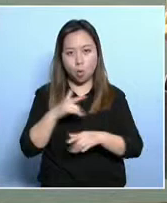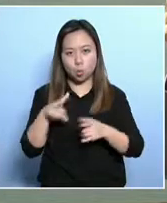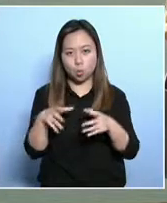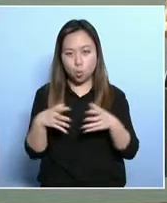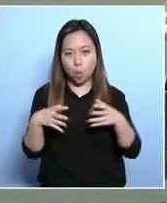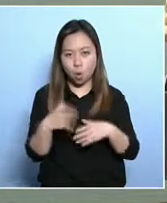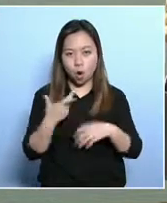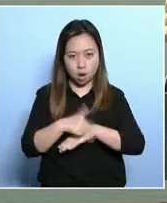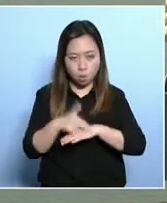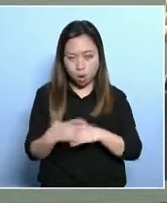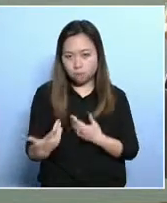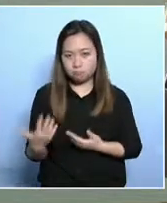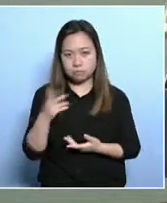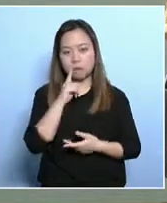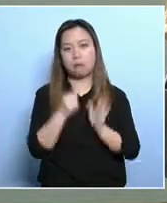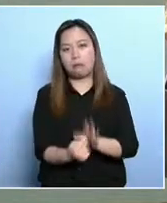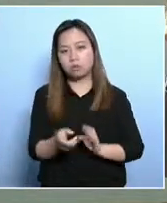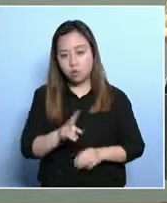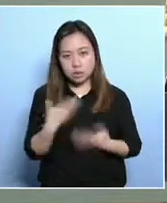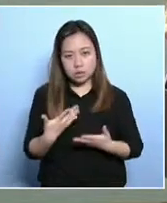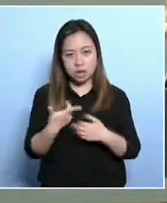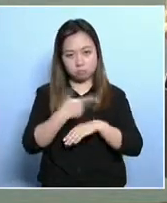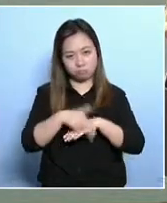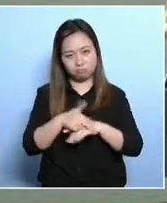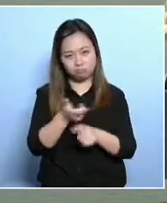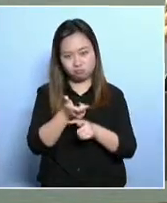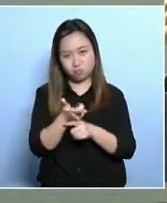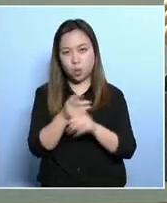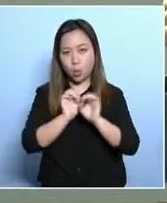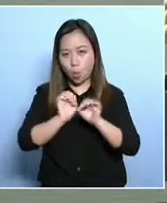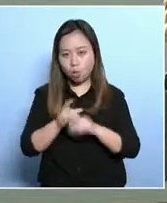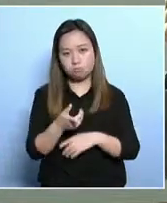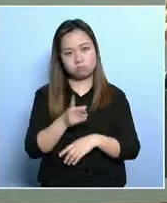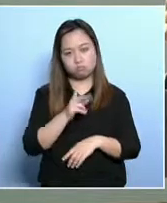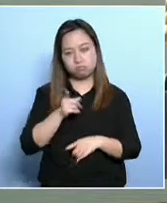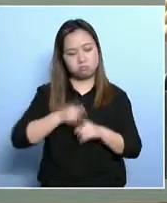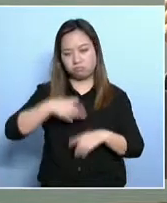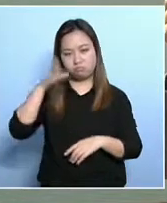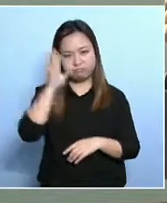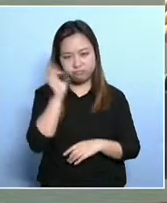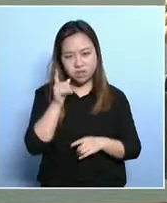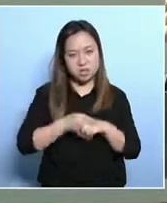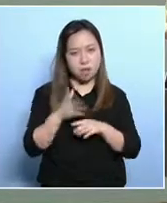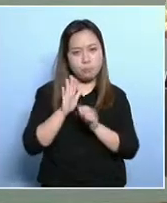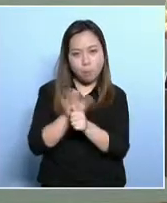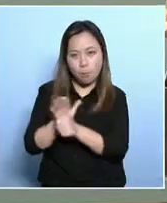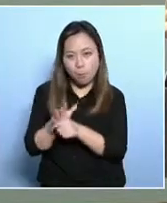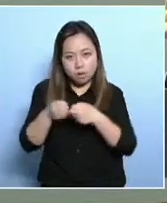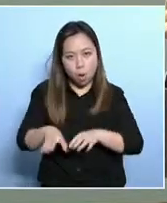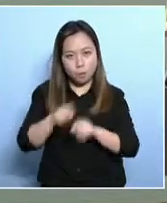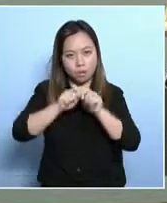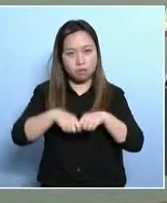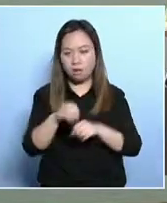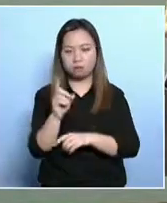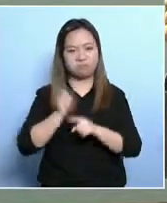to vet the cases. And this year the budget